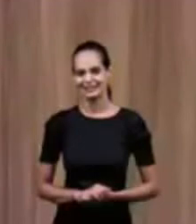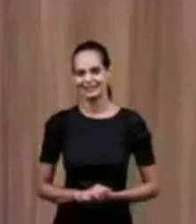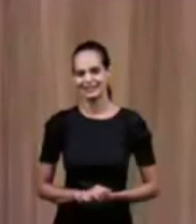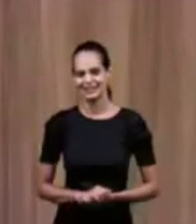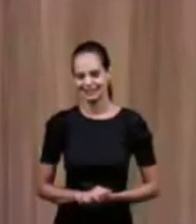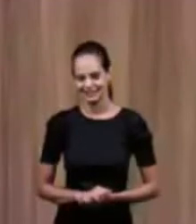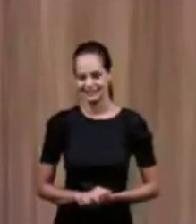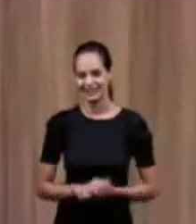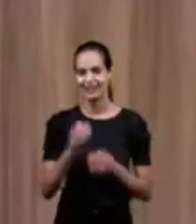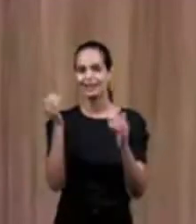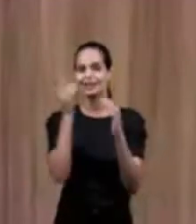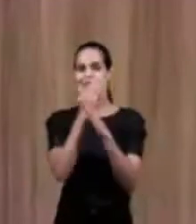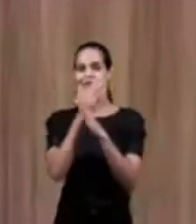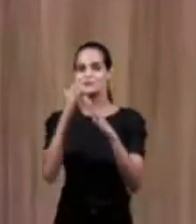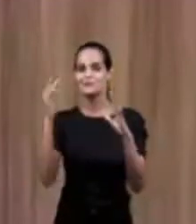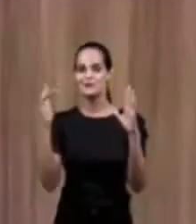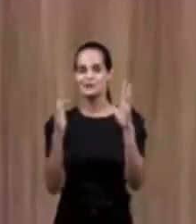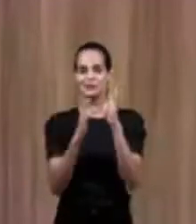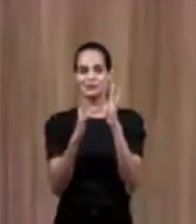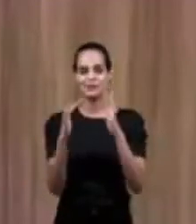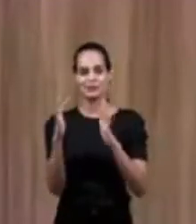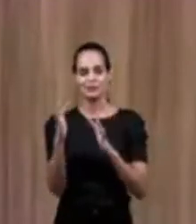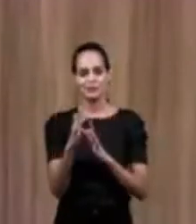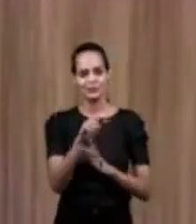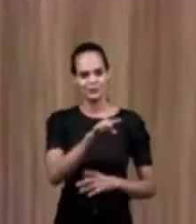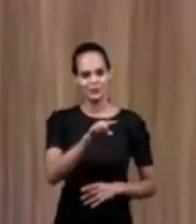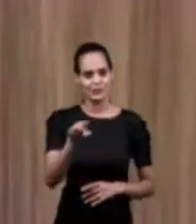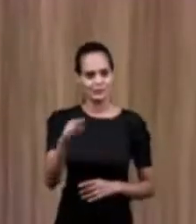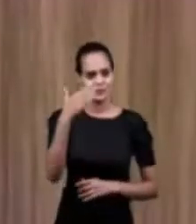Glória a Jesus. Praise the Lord.